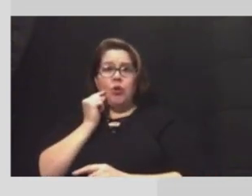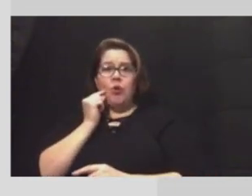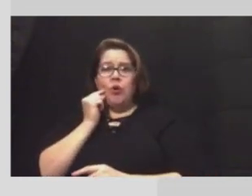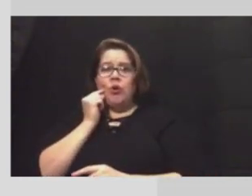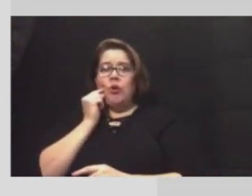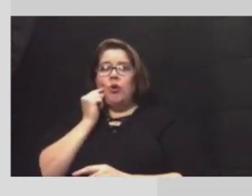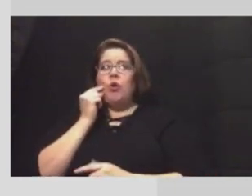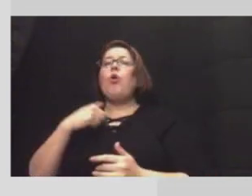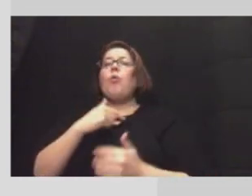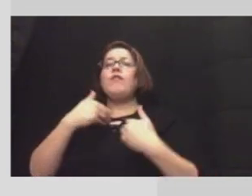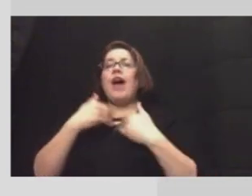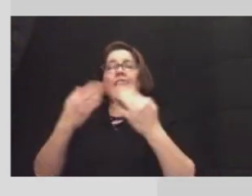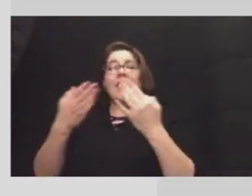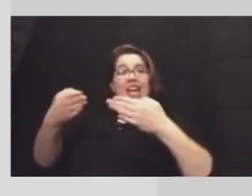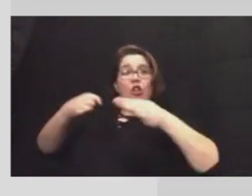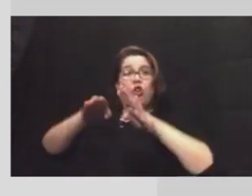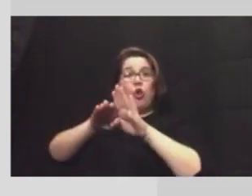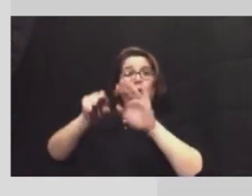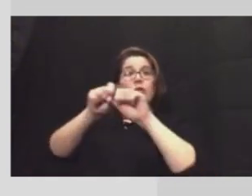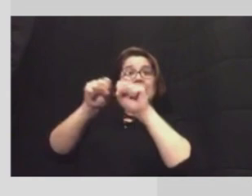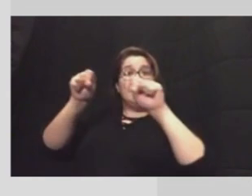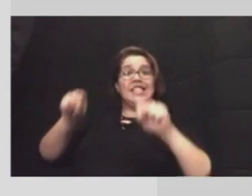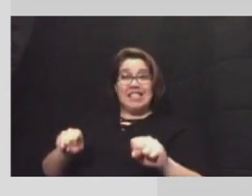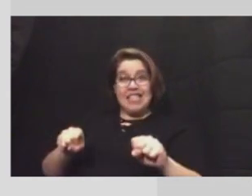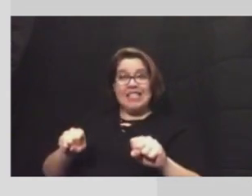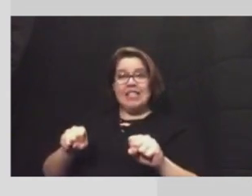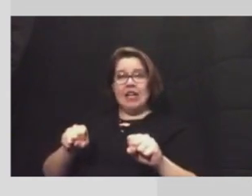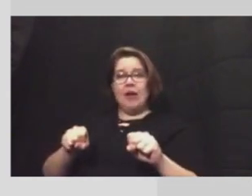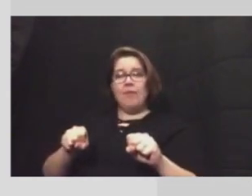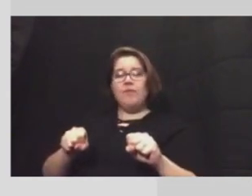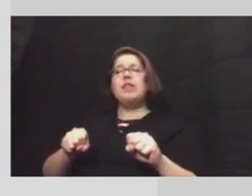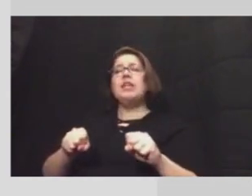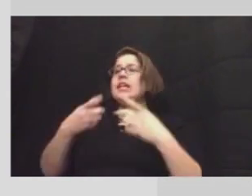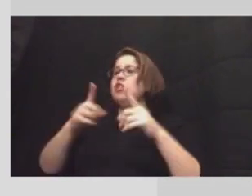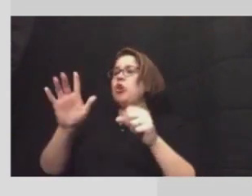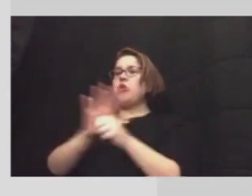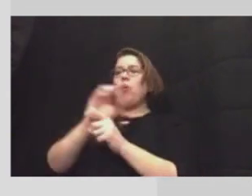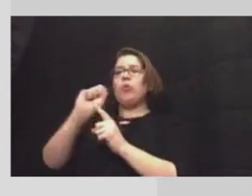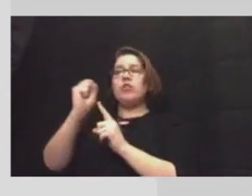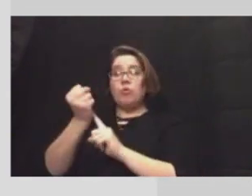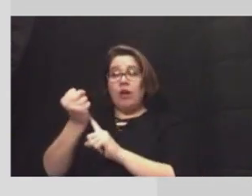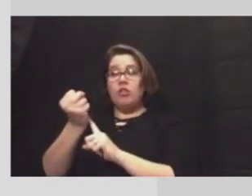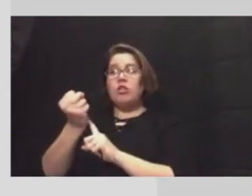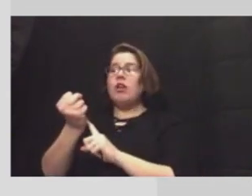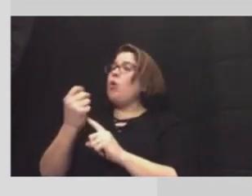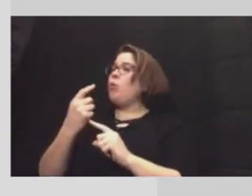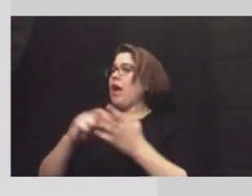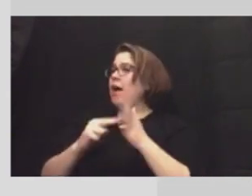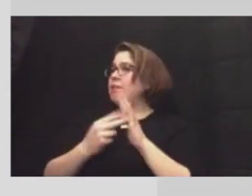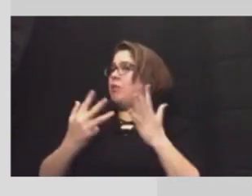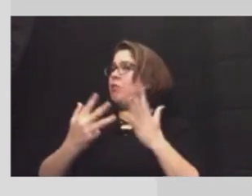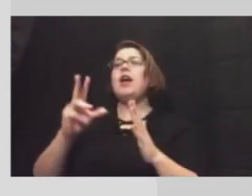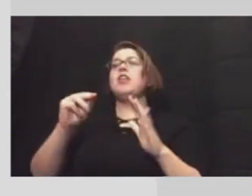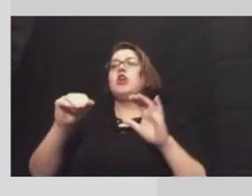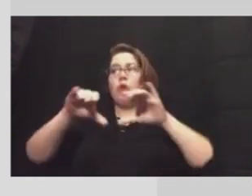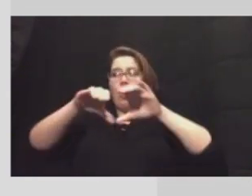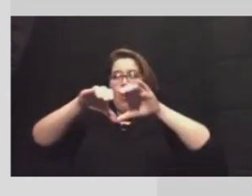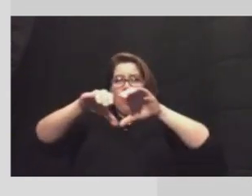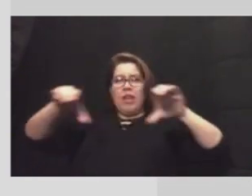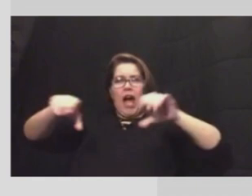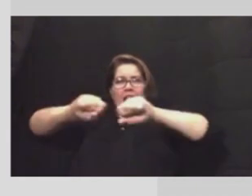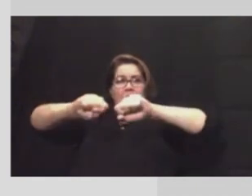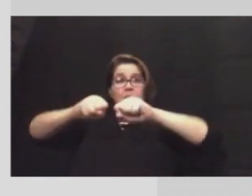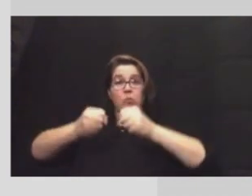had a closed system throughout this uh situation and by closed system i mean there were no line breaks on